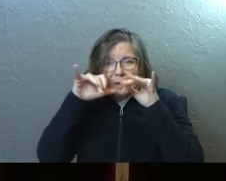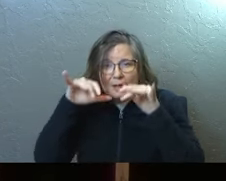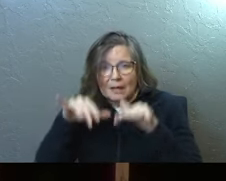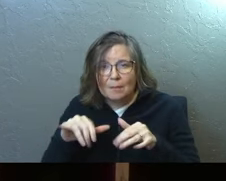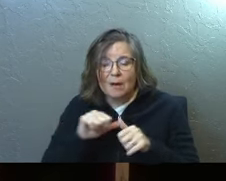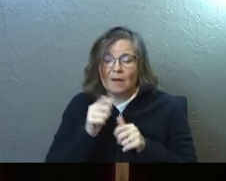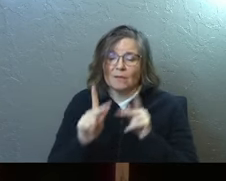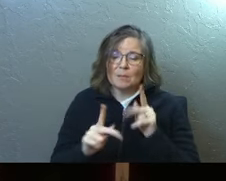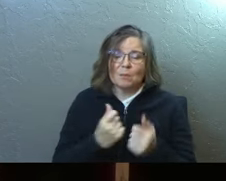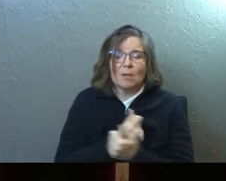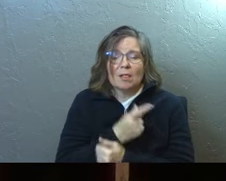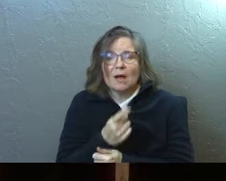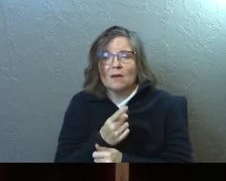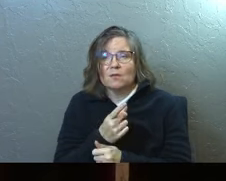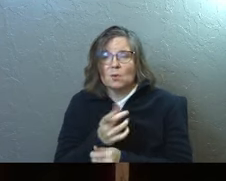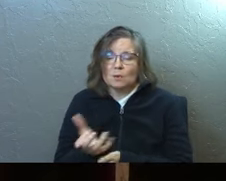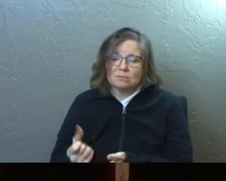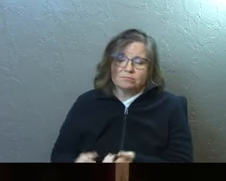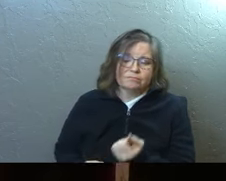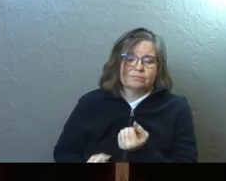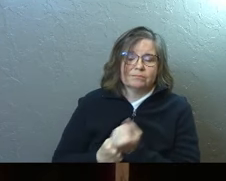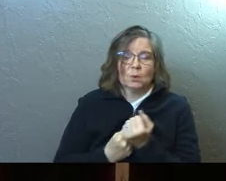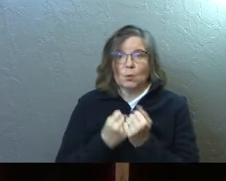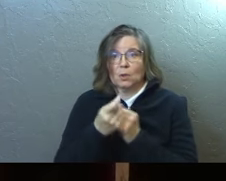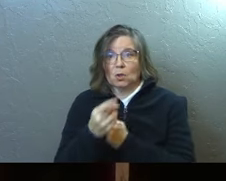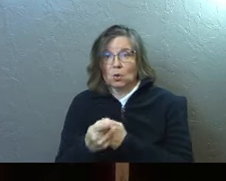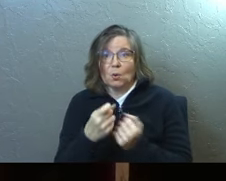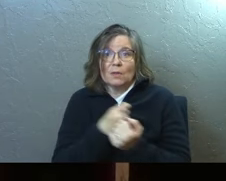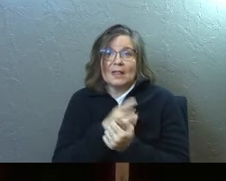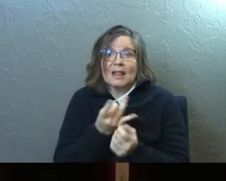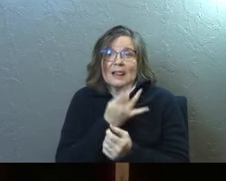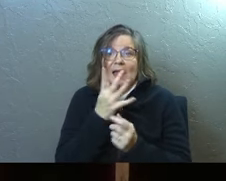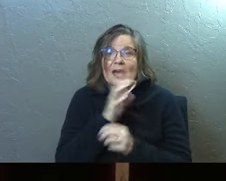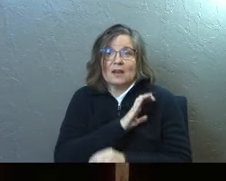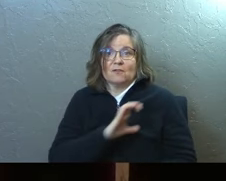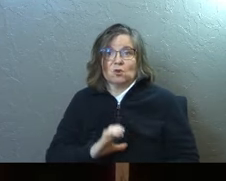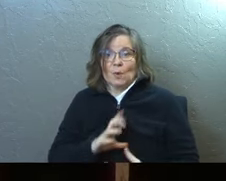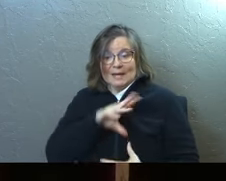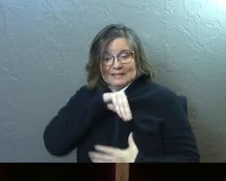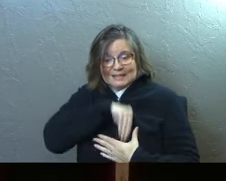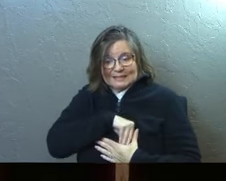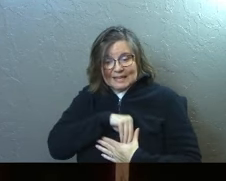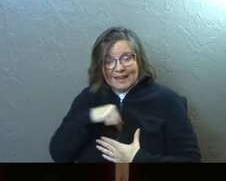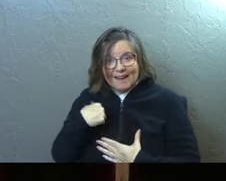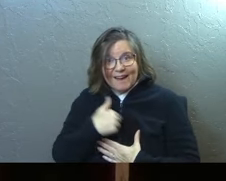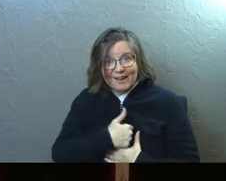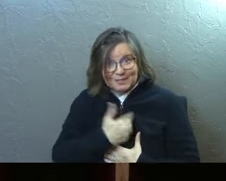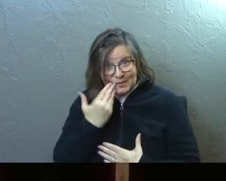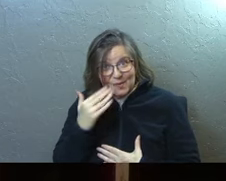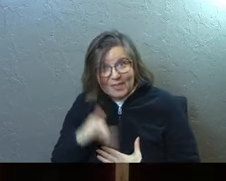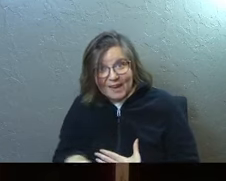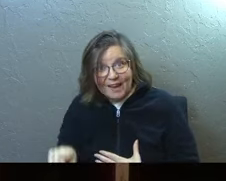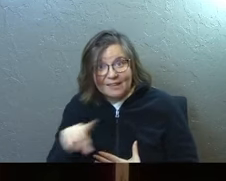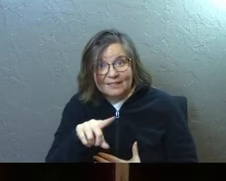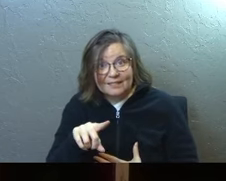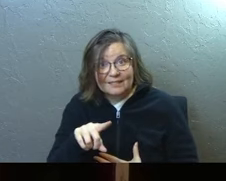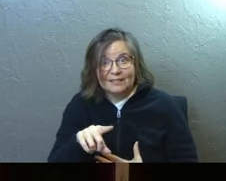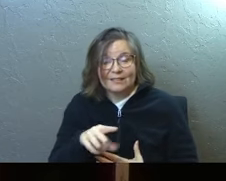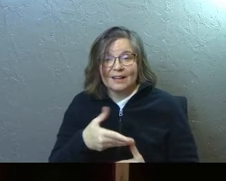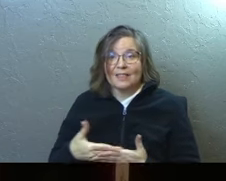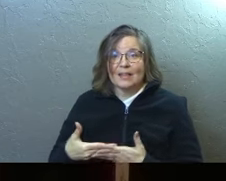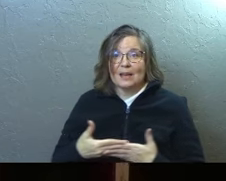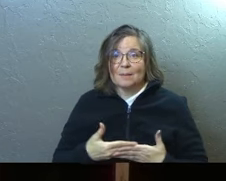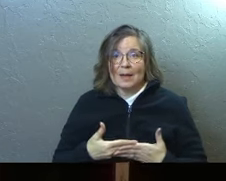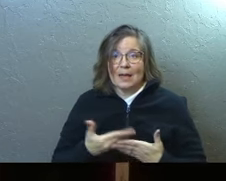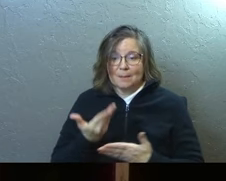along with other people who love you and carry the burden along with you. The light of Christ is in us. Do you know that? The